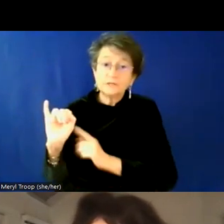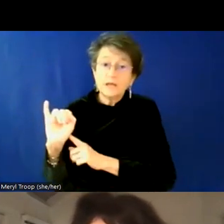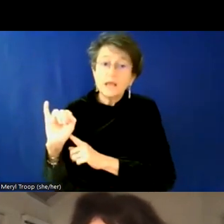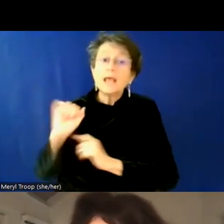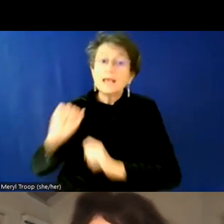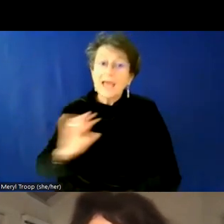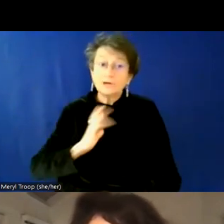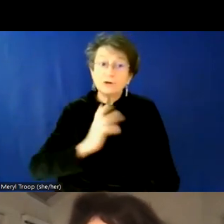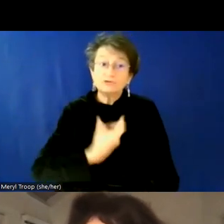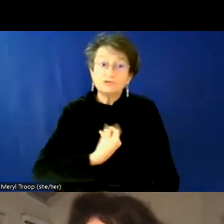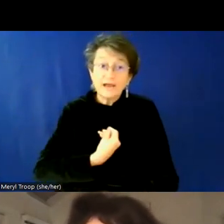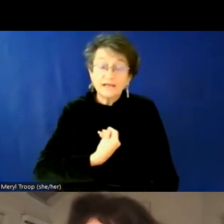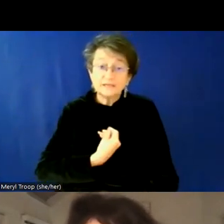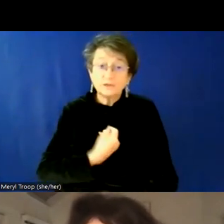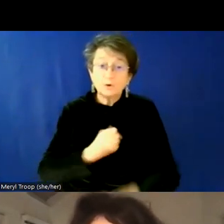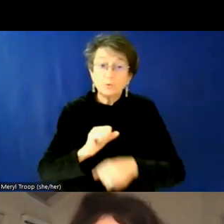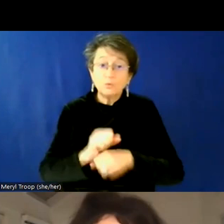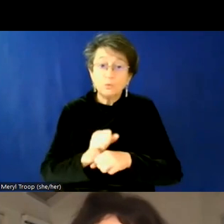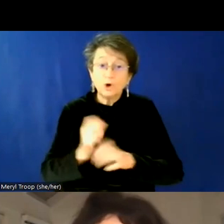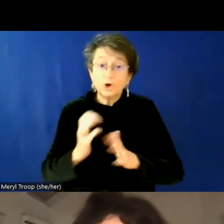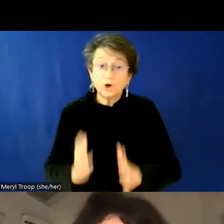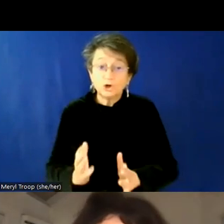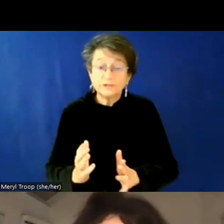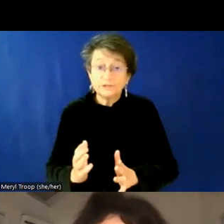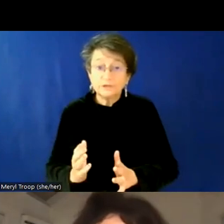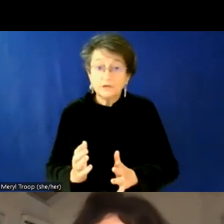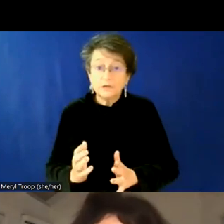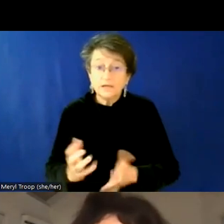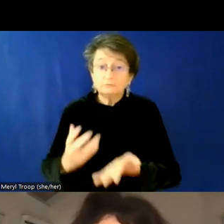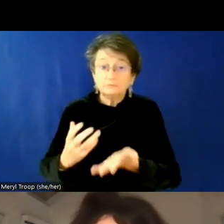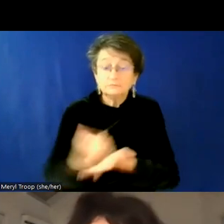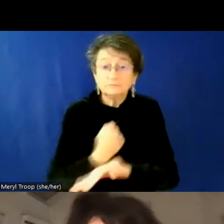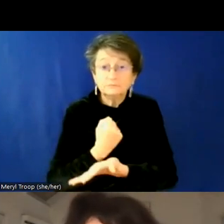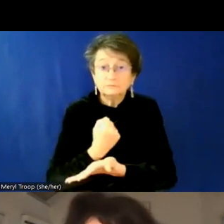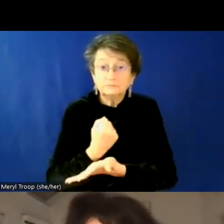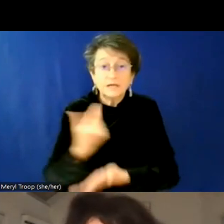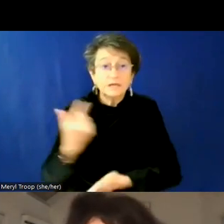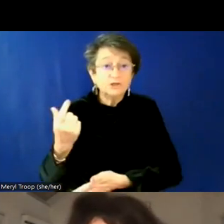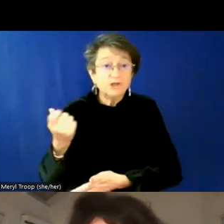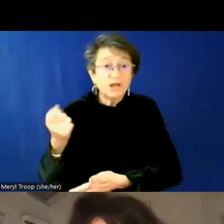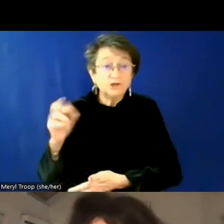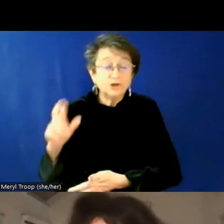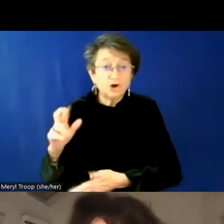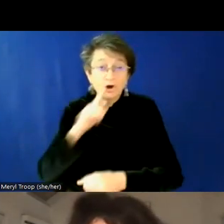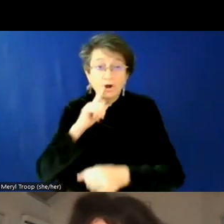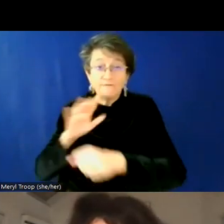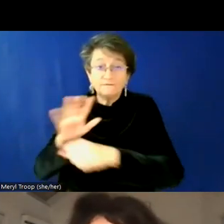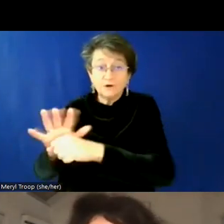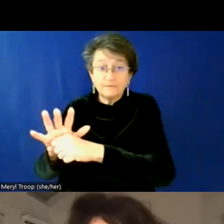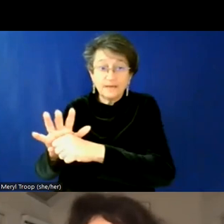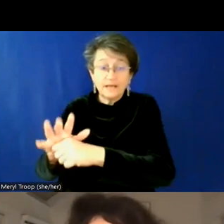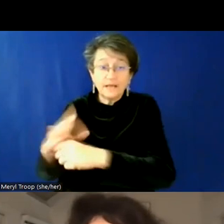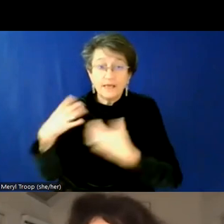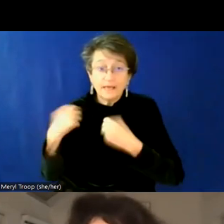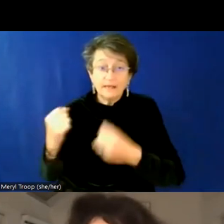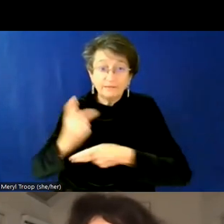your staff and your employee group access, um, you know, gender affirming healthcare, um, and, and is